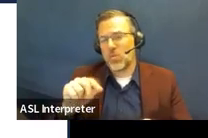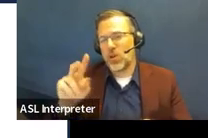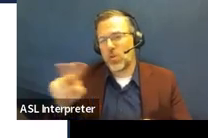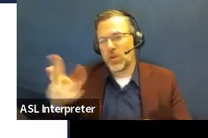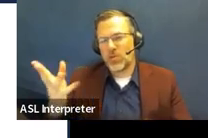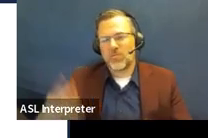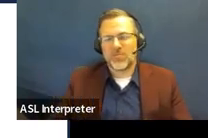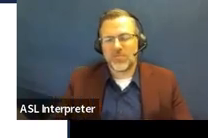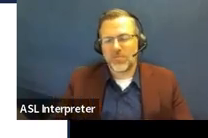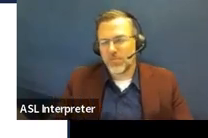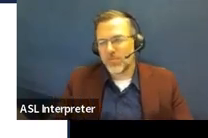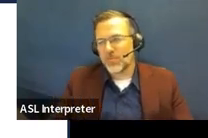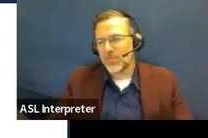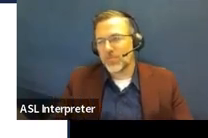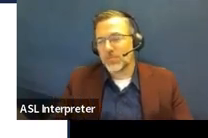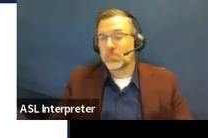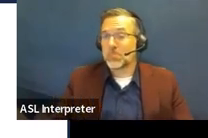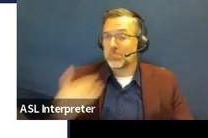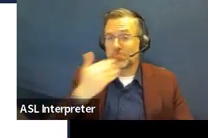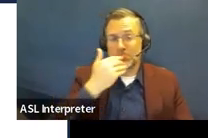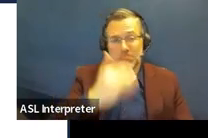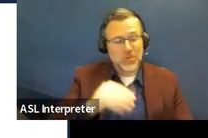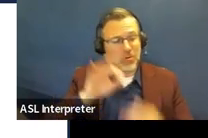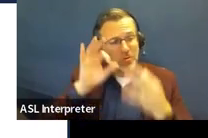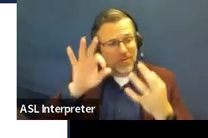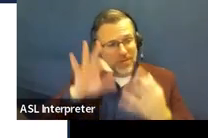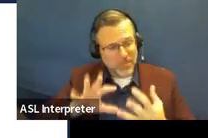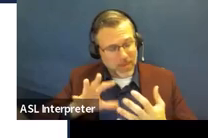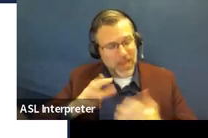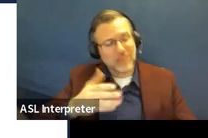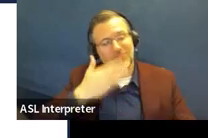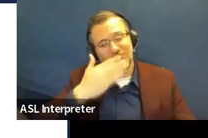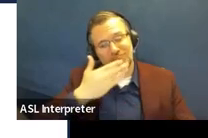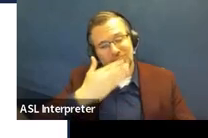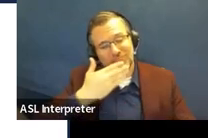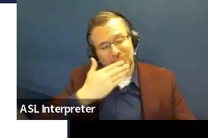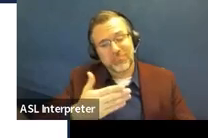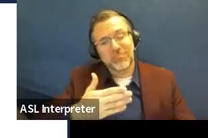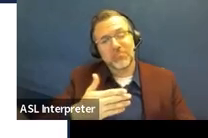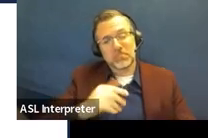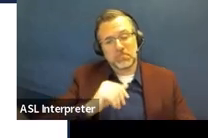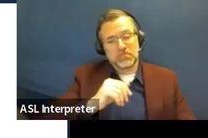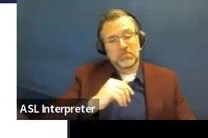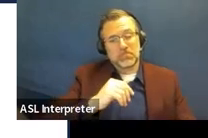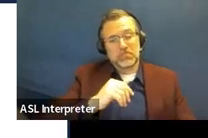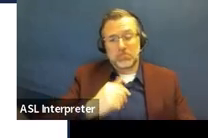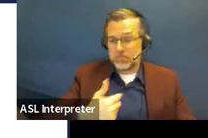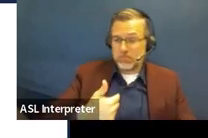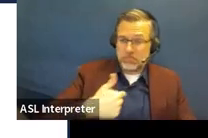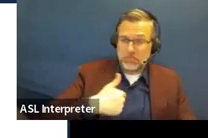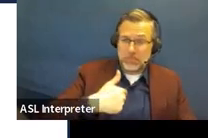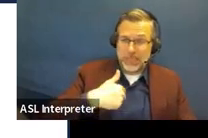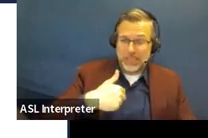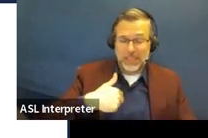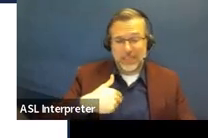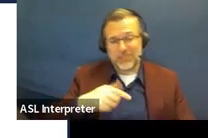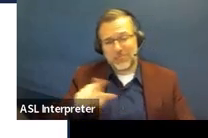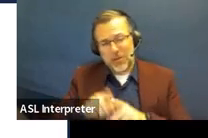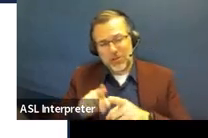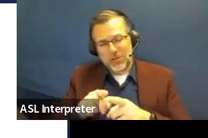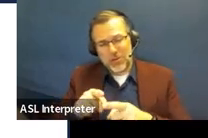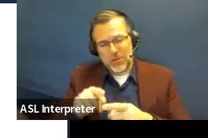Yeah. That is good feedback. And thank you for that, because we, I myself have struggled to understand this timeline. So